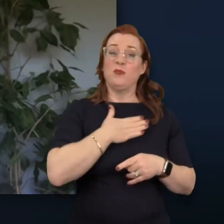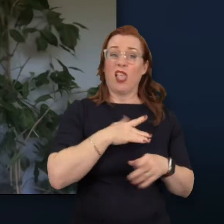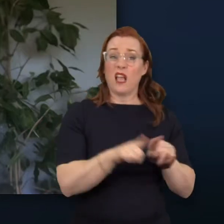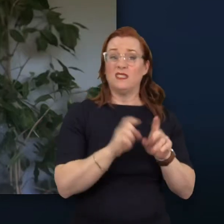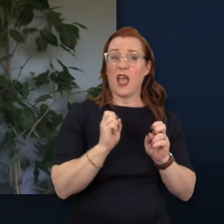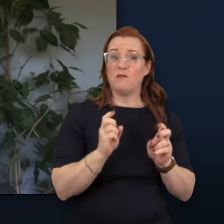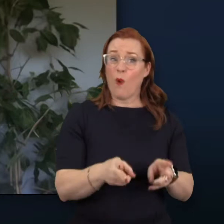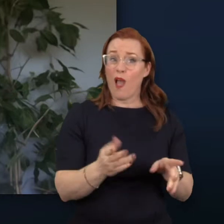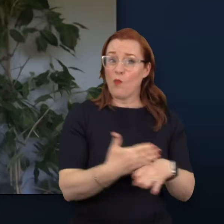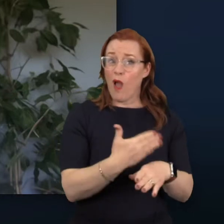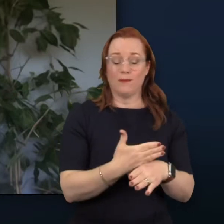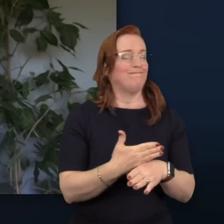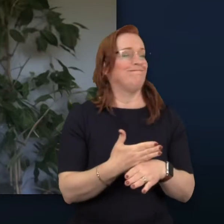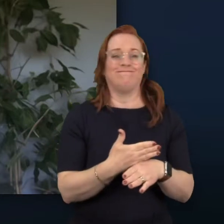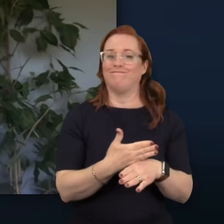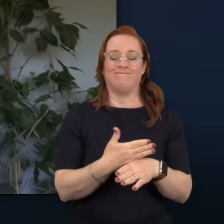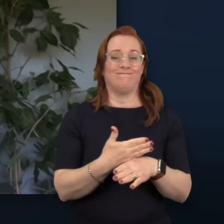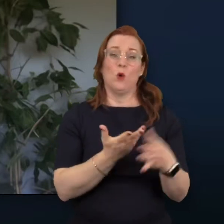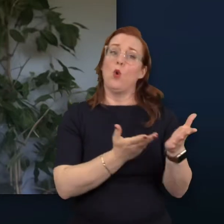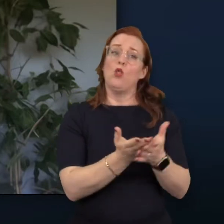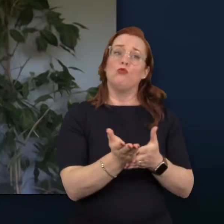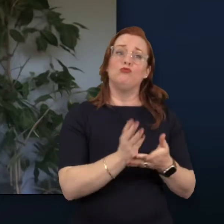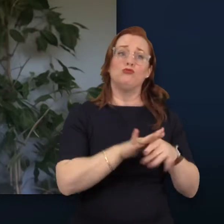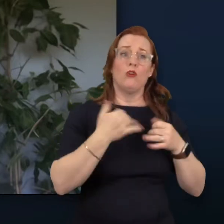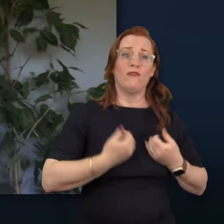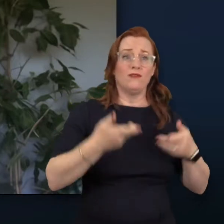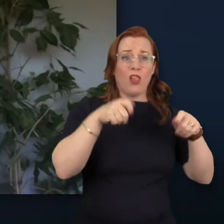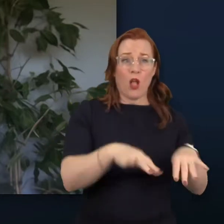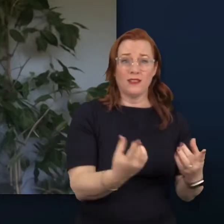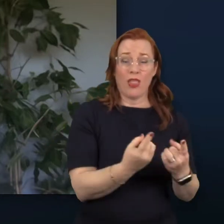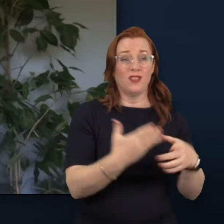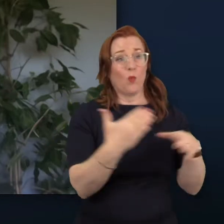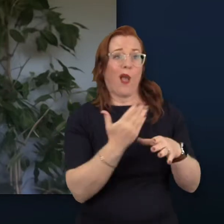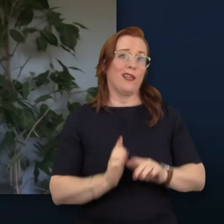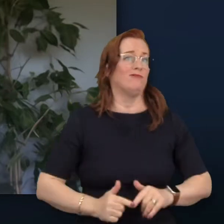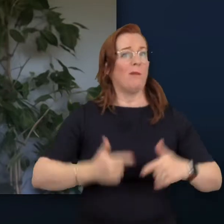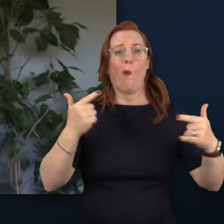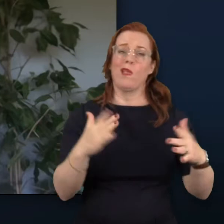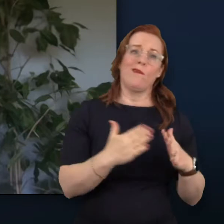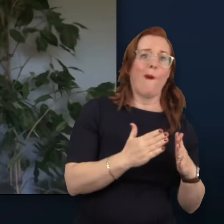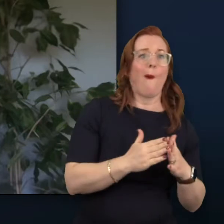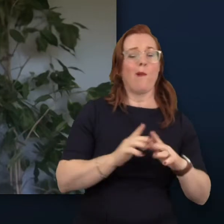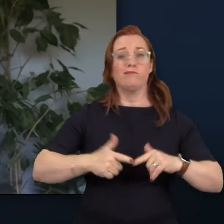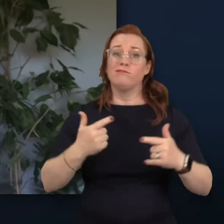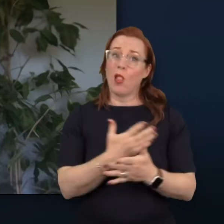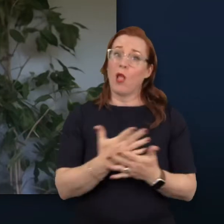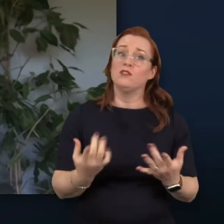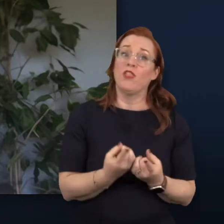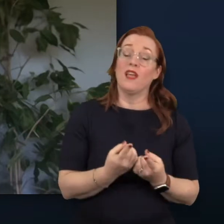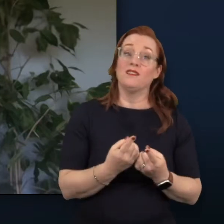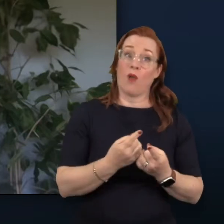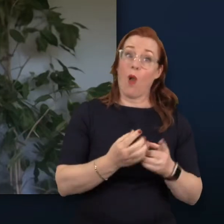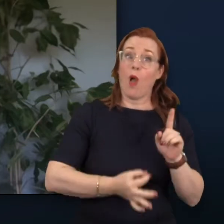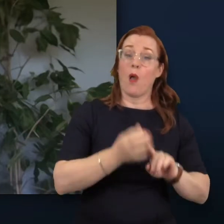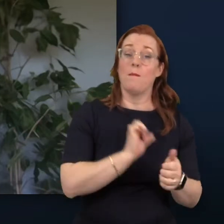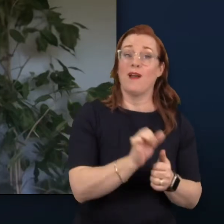There have been many positives and negatives for people when working remotely. People and